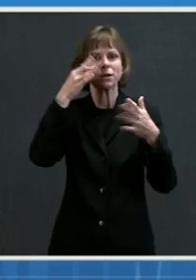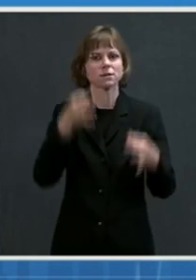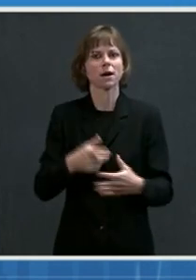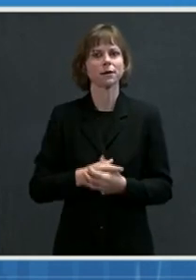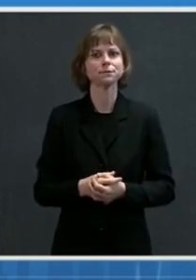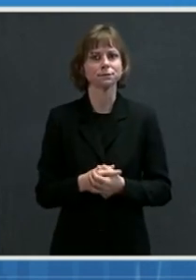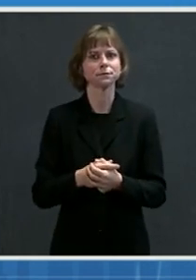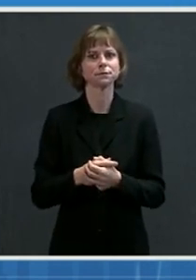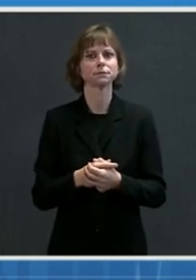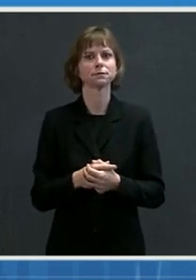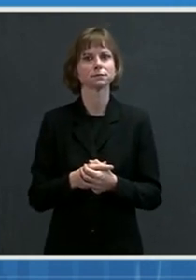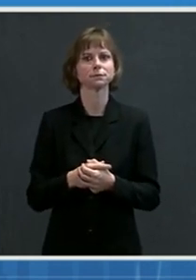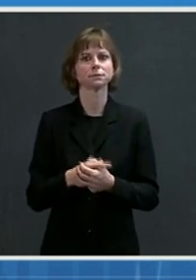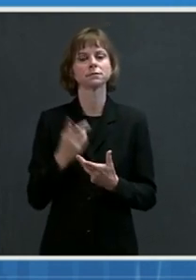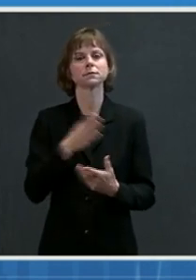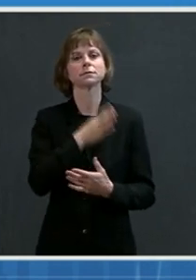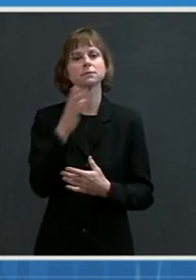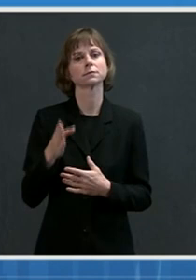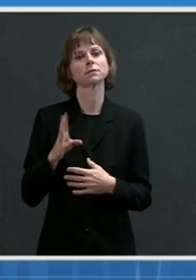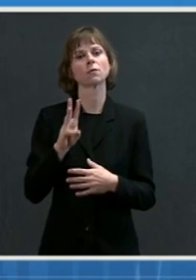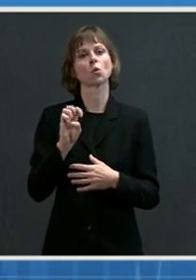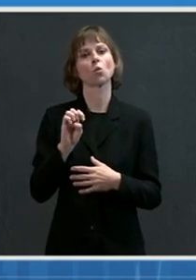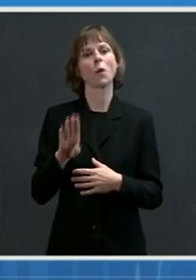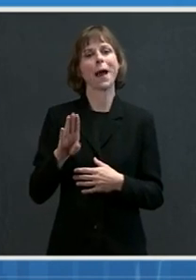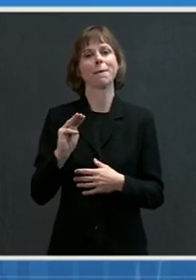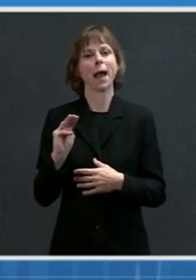Great. Next, we'll go to Brenda Goodman with WebMD.